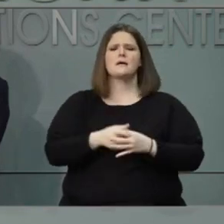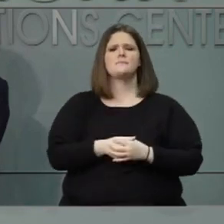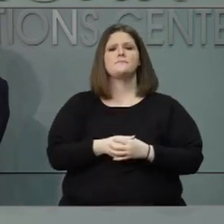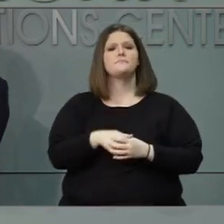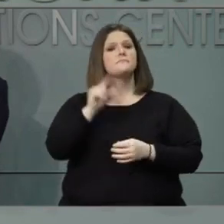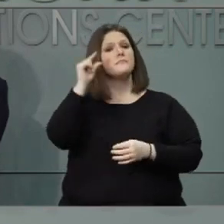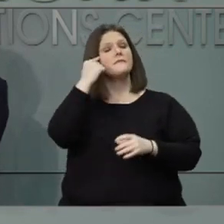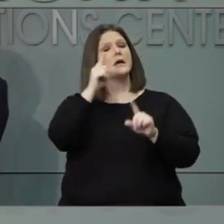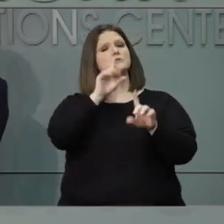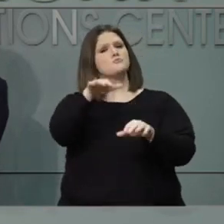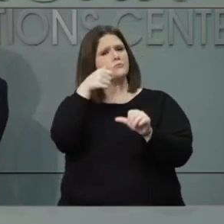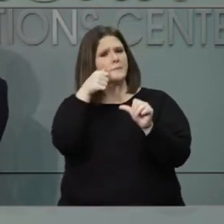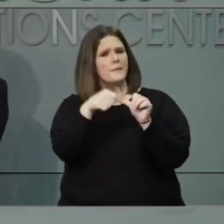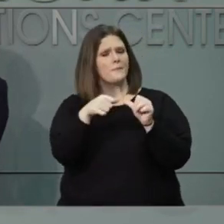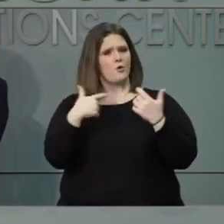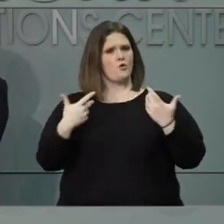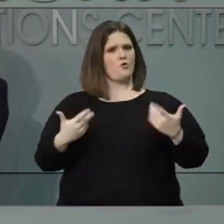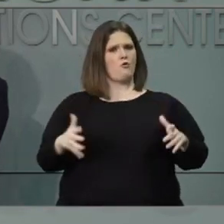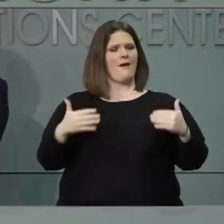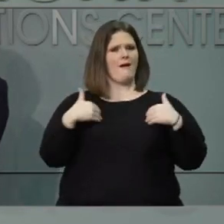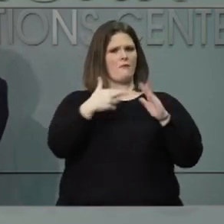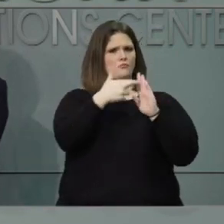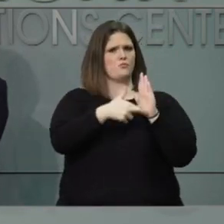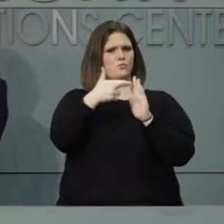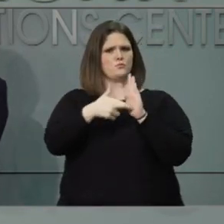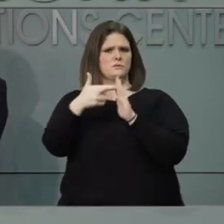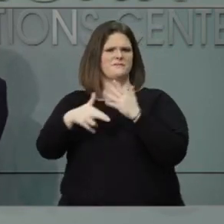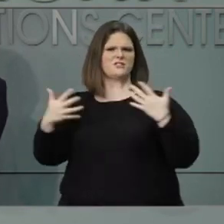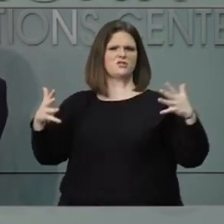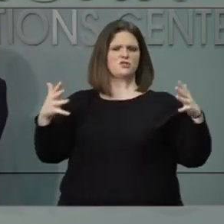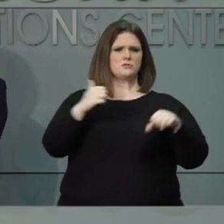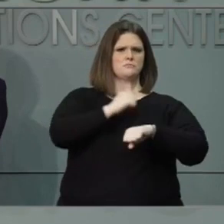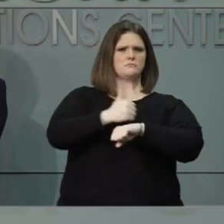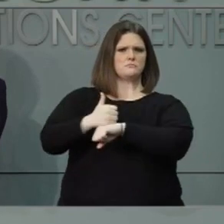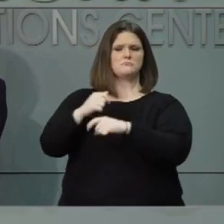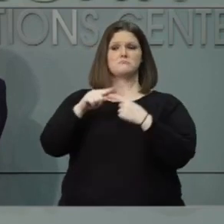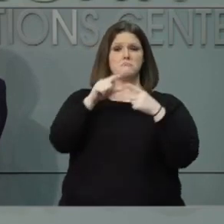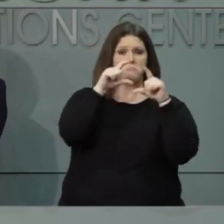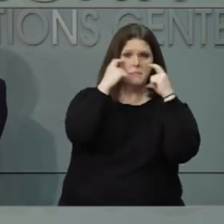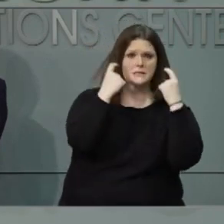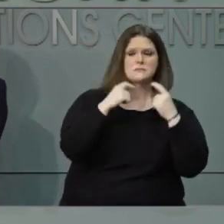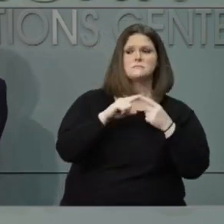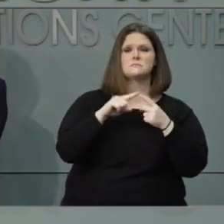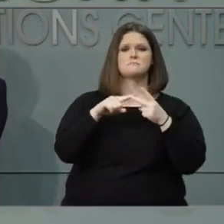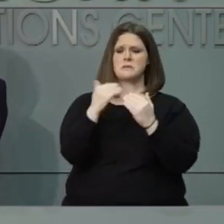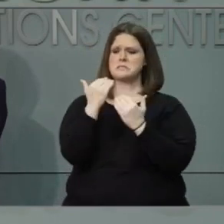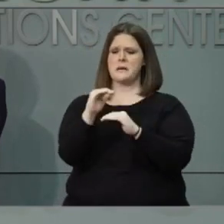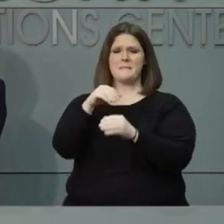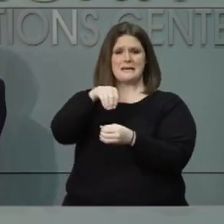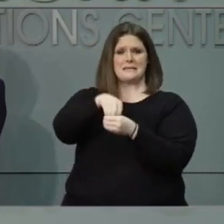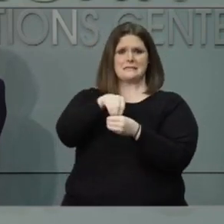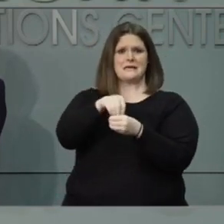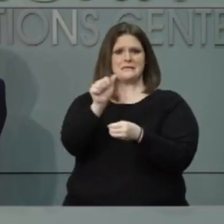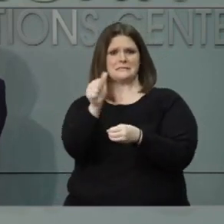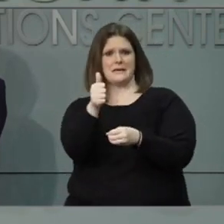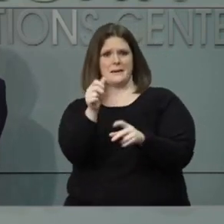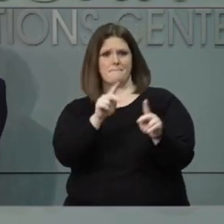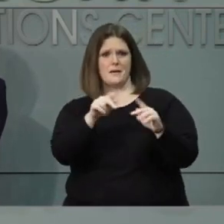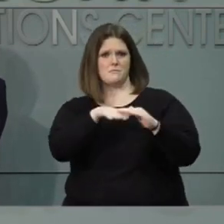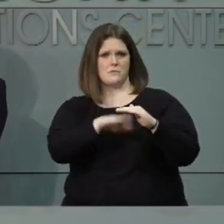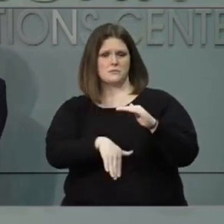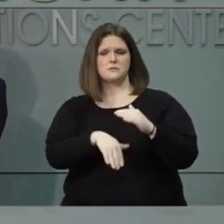We have a mass gathering limit of 10 people indoors. We have indoor bars that are closed.